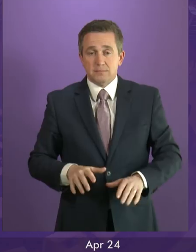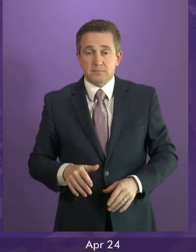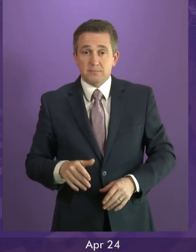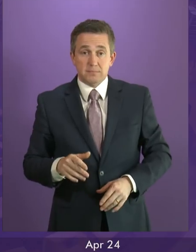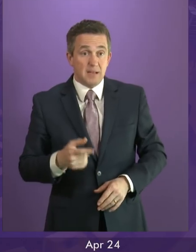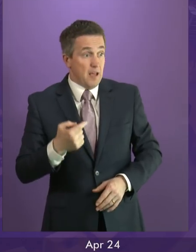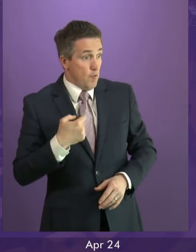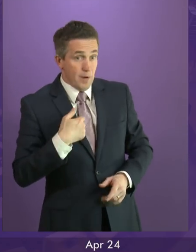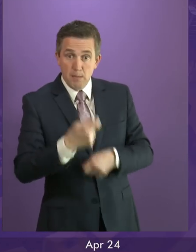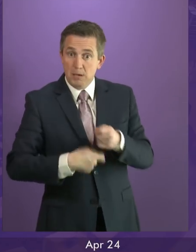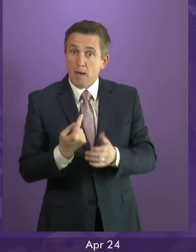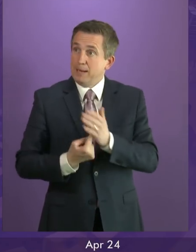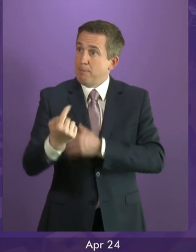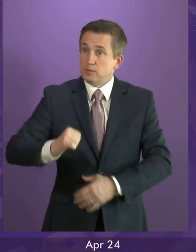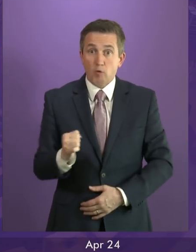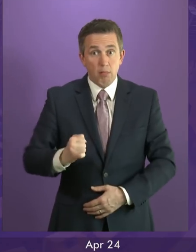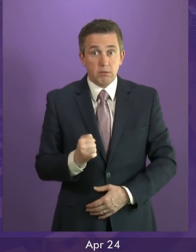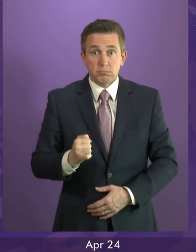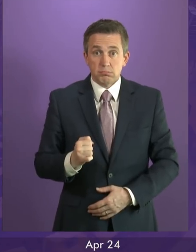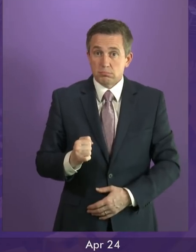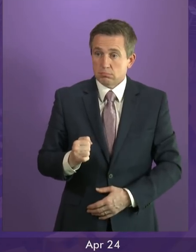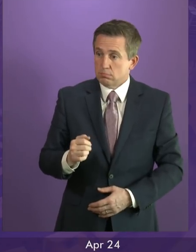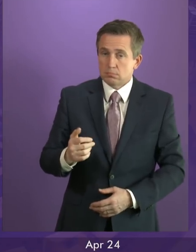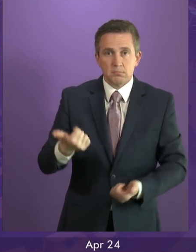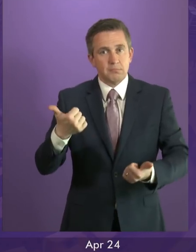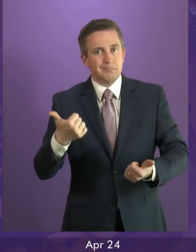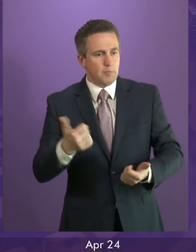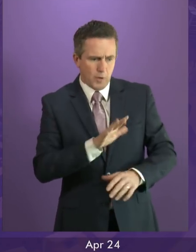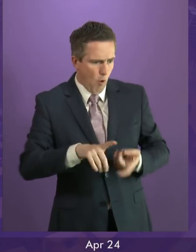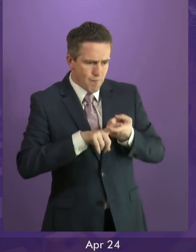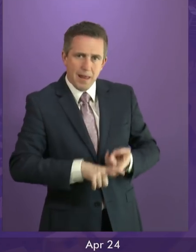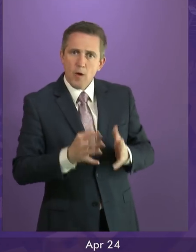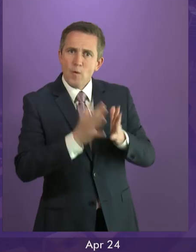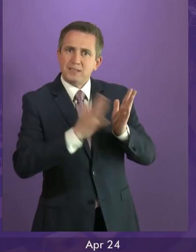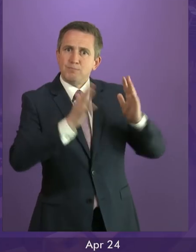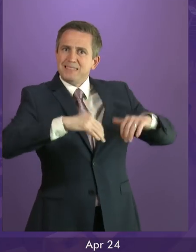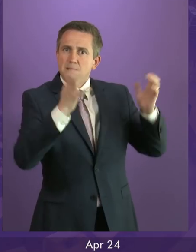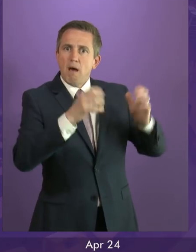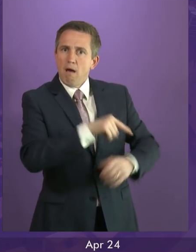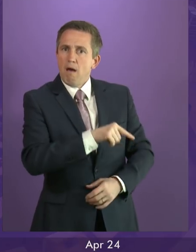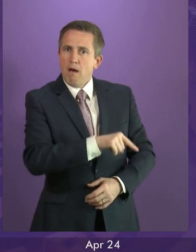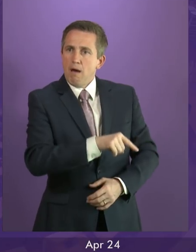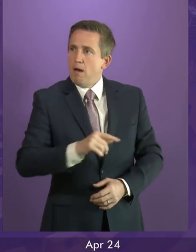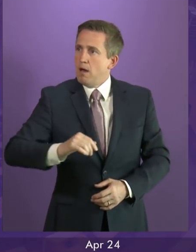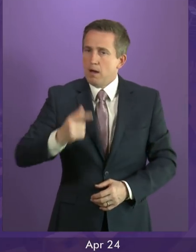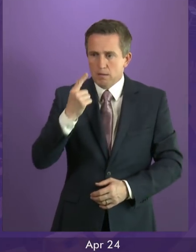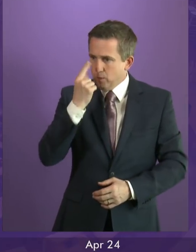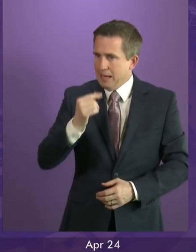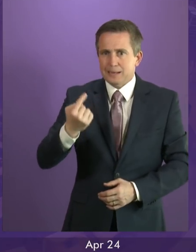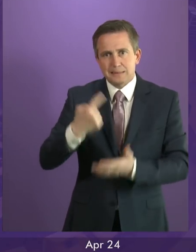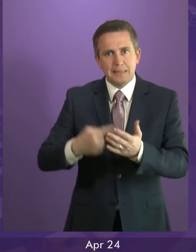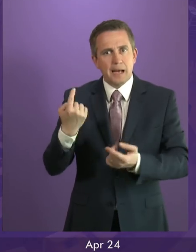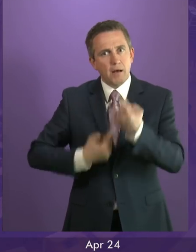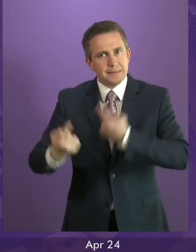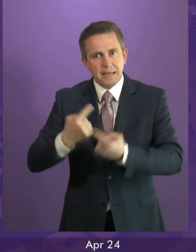control. If the people of Scotland choose to be independent, we don't have to rely on a Westminster government. That's a decision we can take for ourselves. I will leave